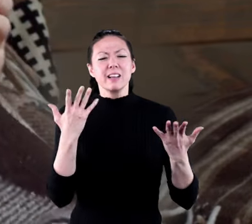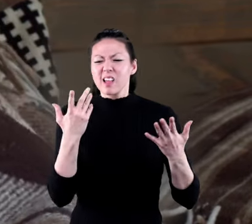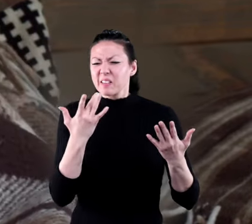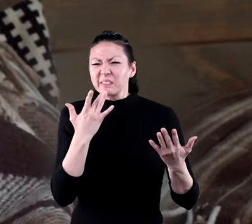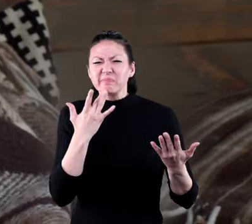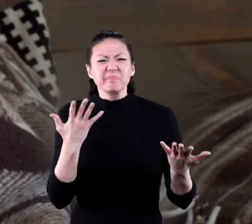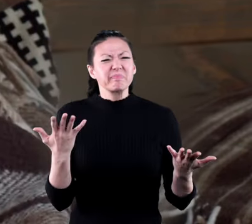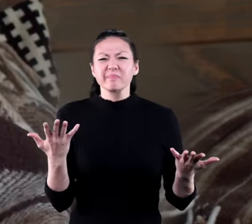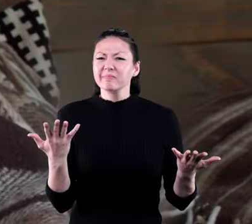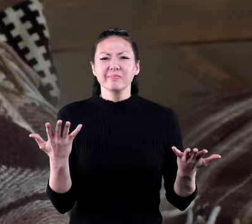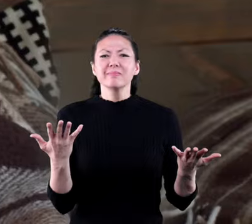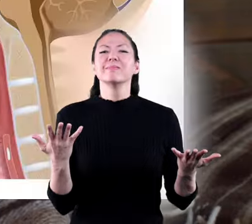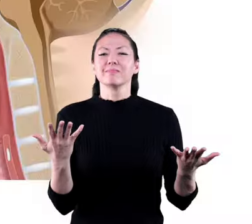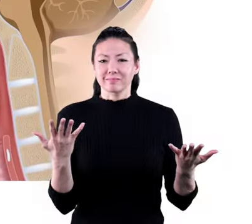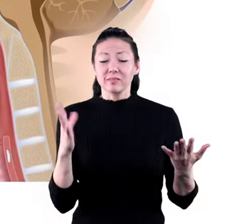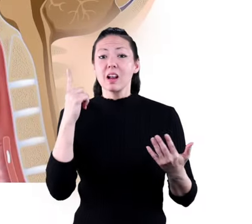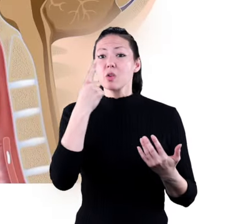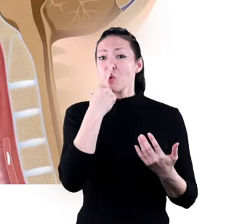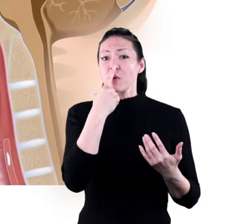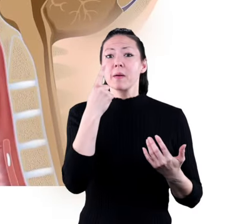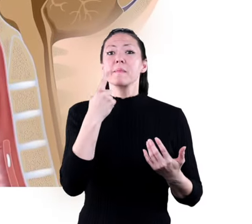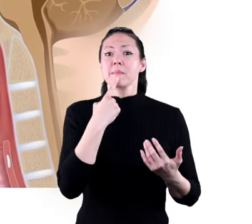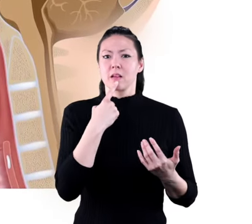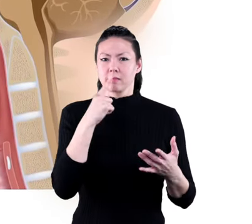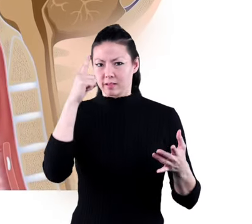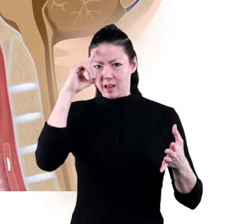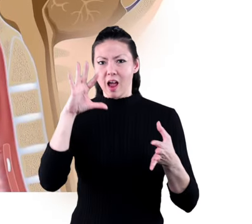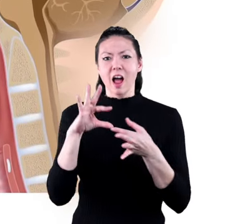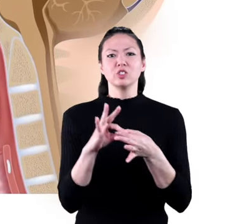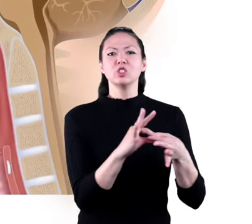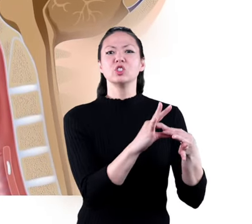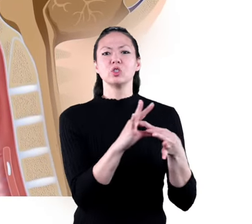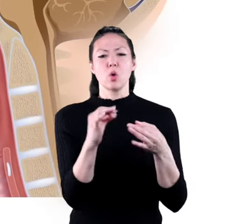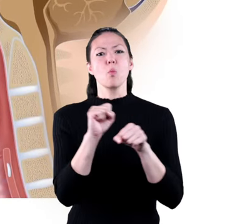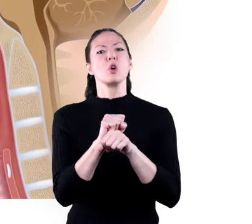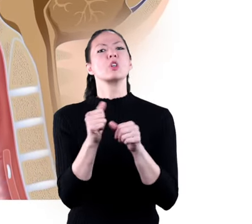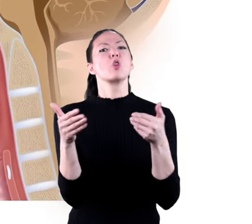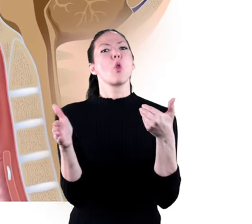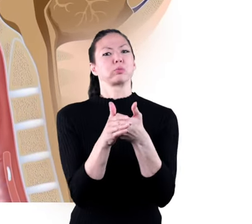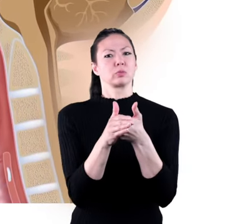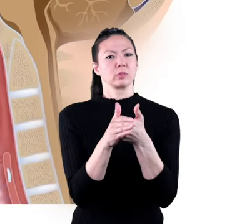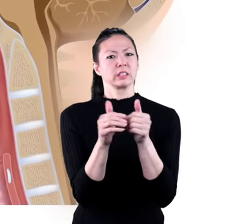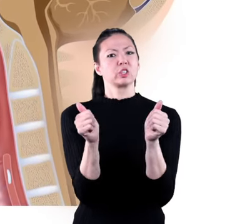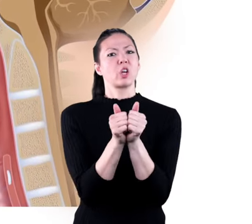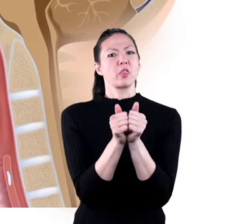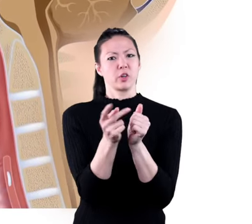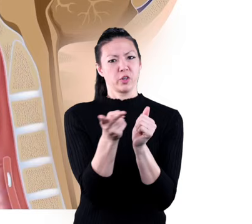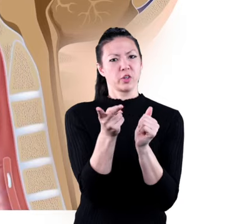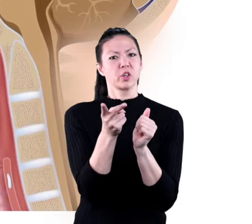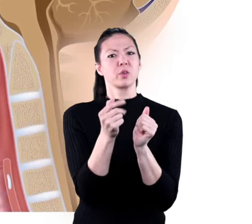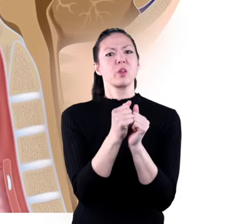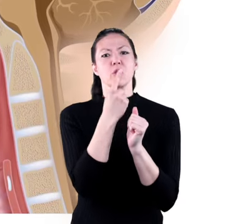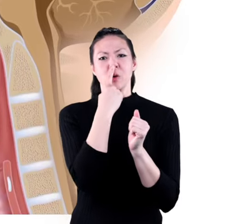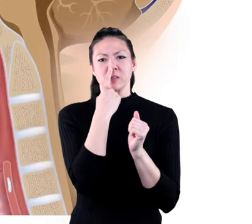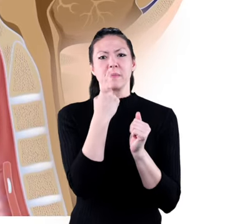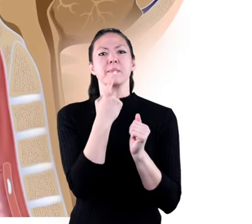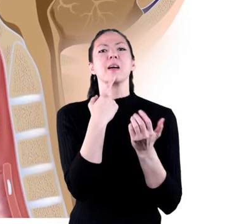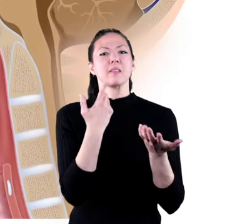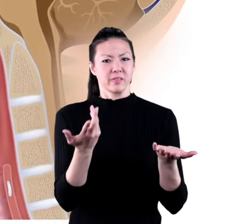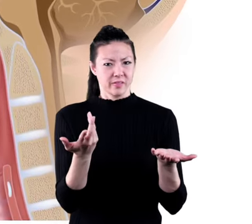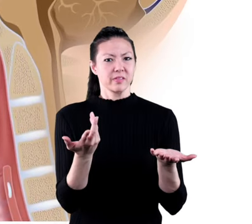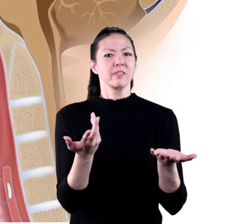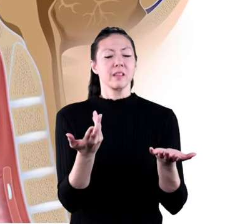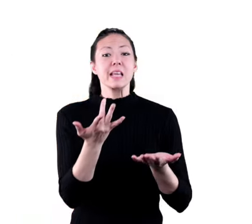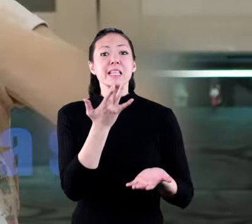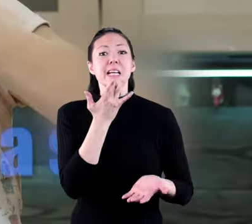time tasting what you eat your nose and your mouth are connected and work closely together which brings us to our fourth